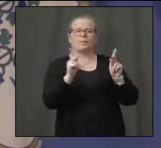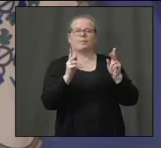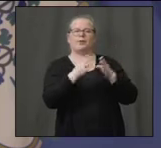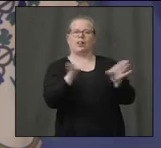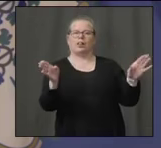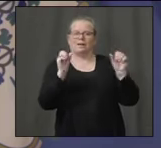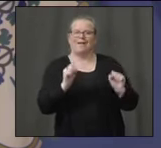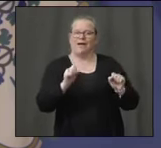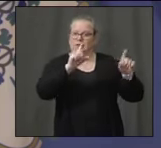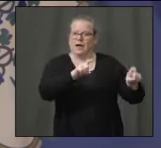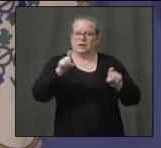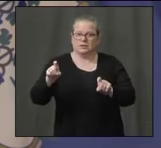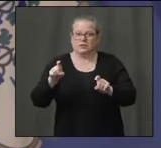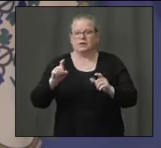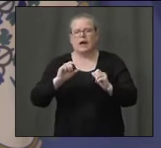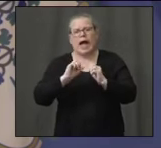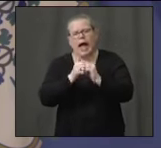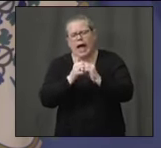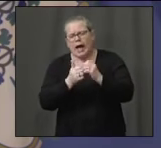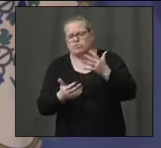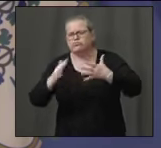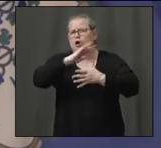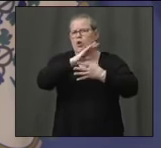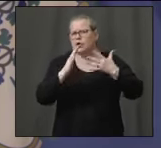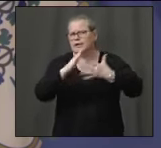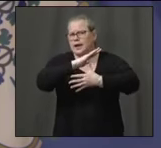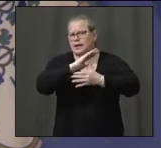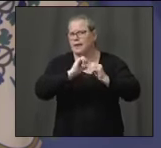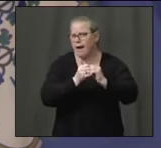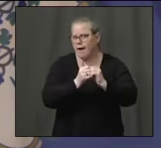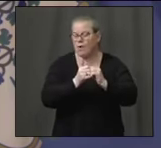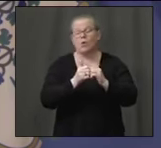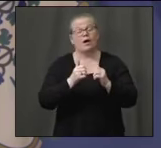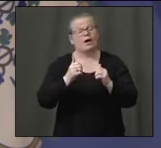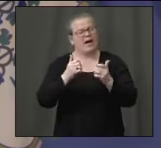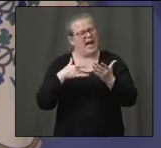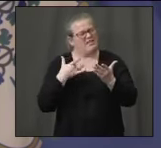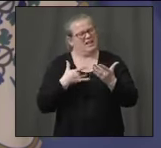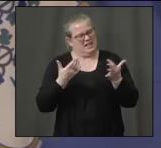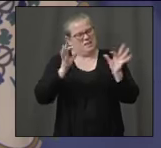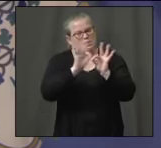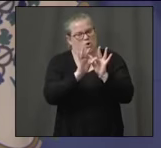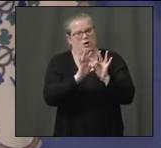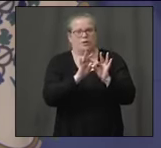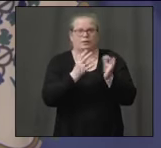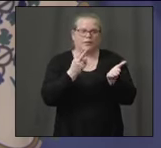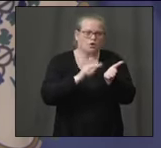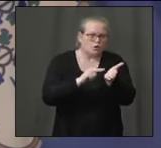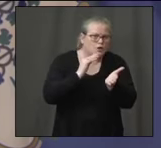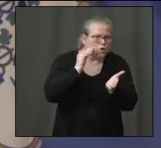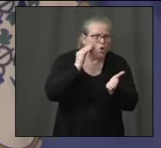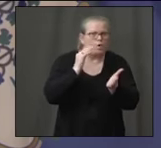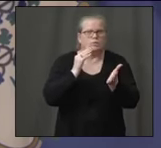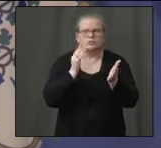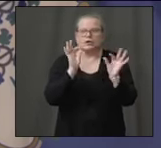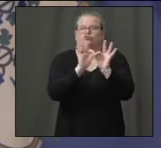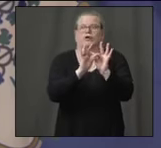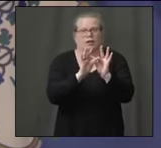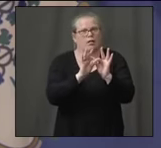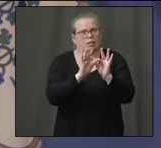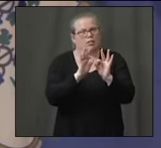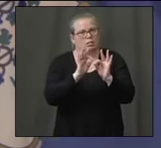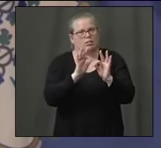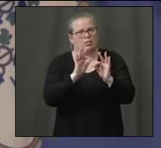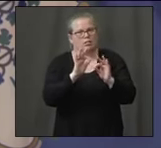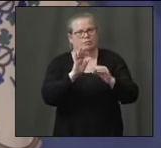those folks? I think we'll focus a little bit on those critical industries where I said we've got to keep them going, in many cases by law, like